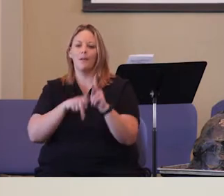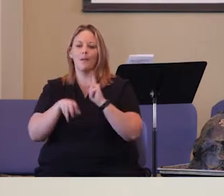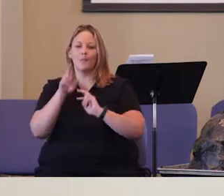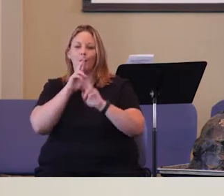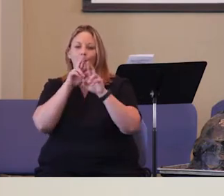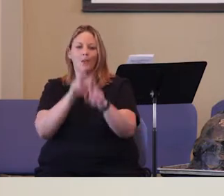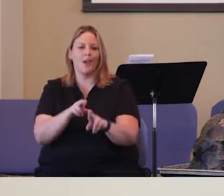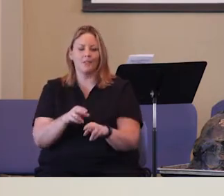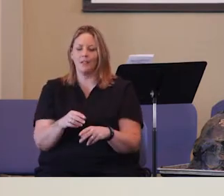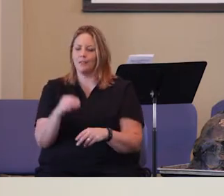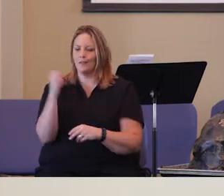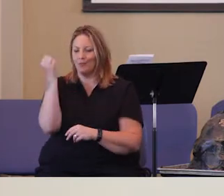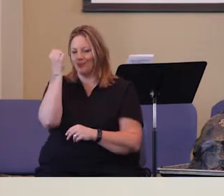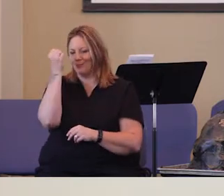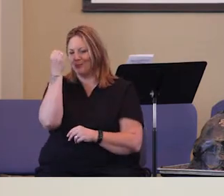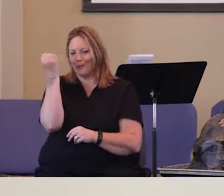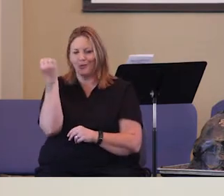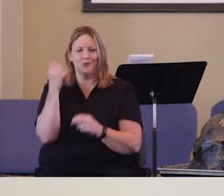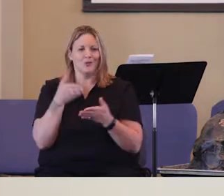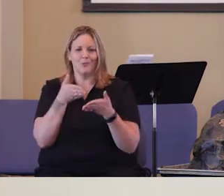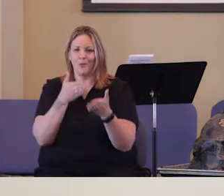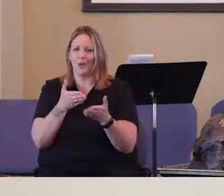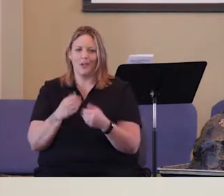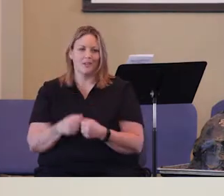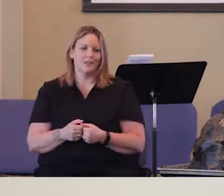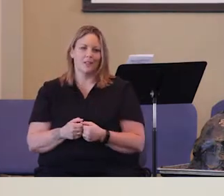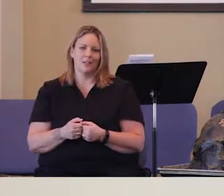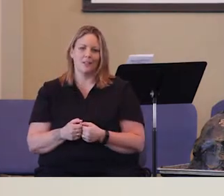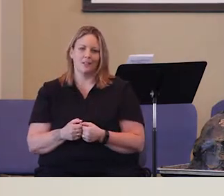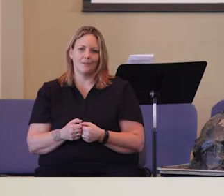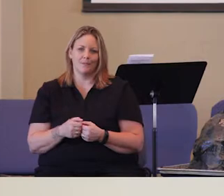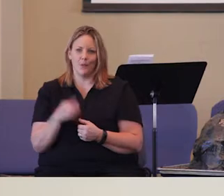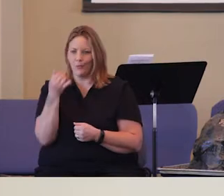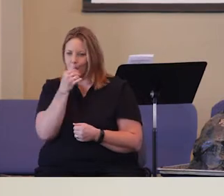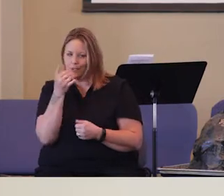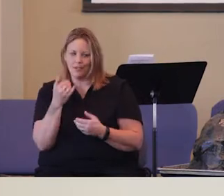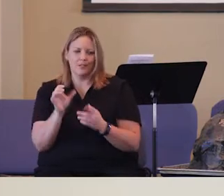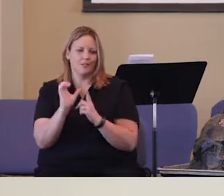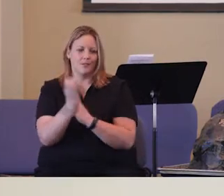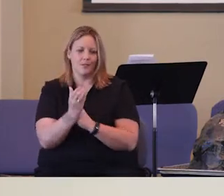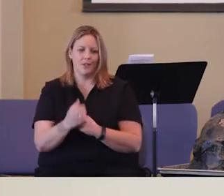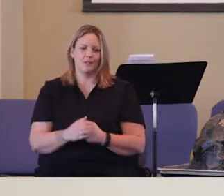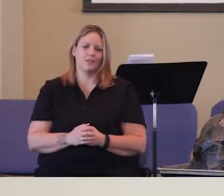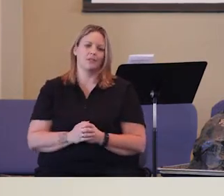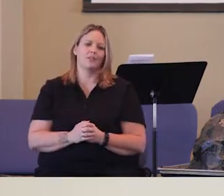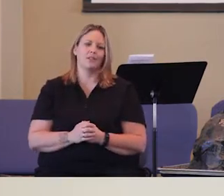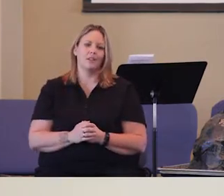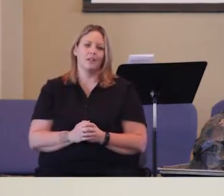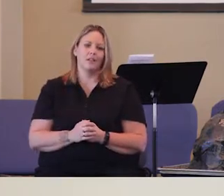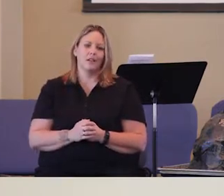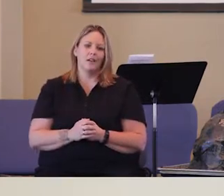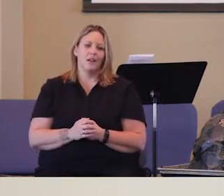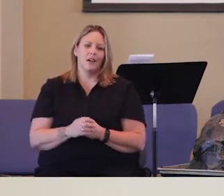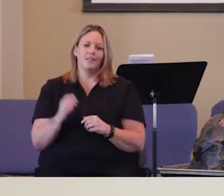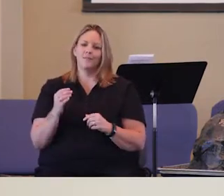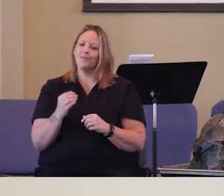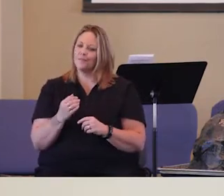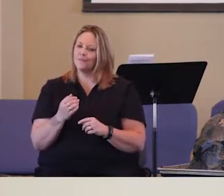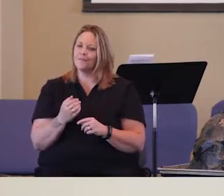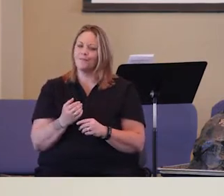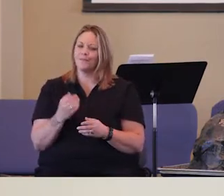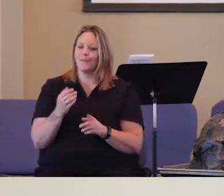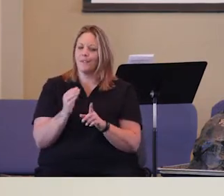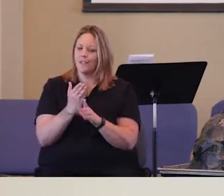ridiculous ways for ridiculous circumstances. But, as far out as some of those